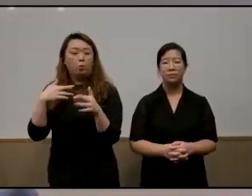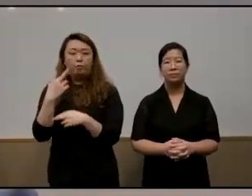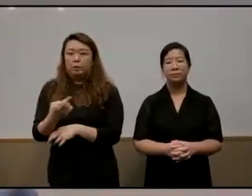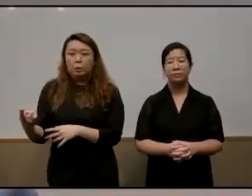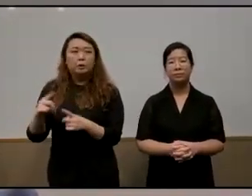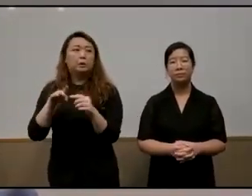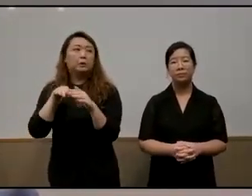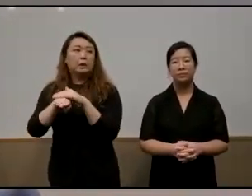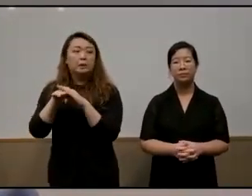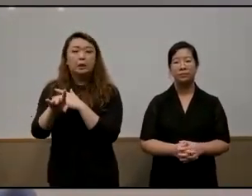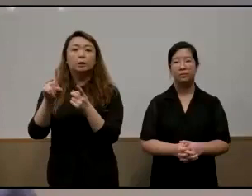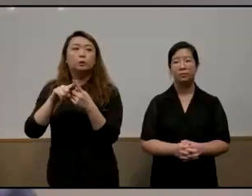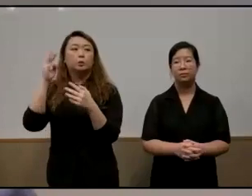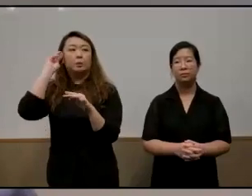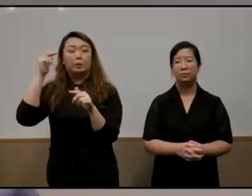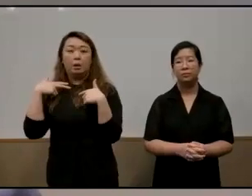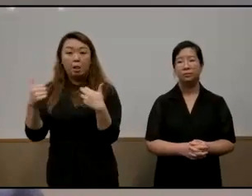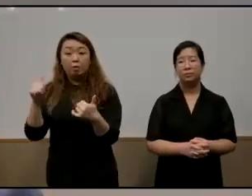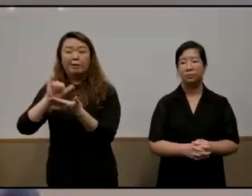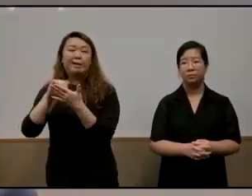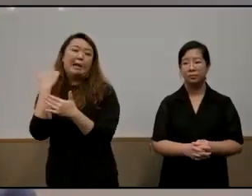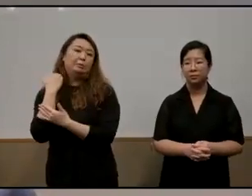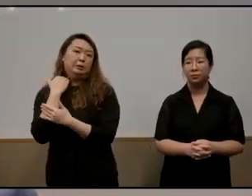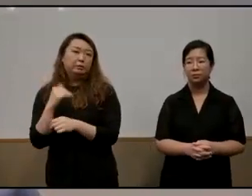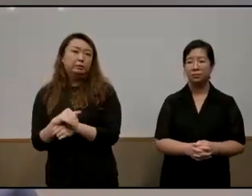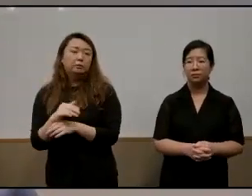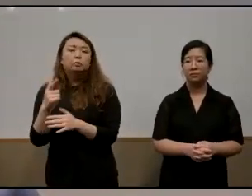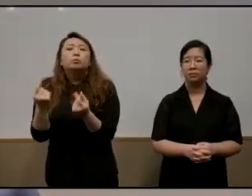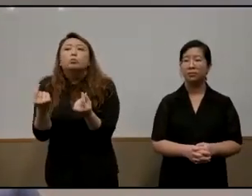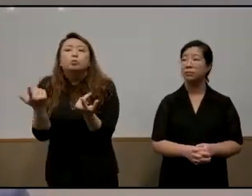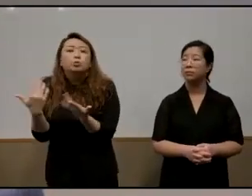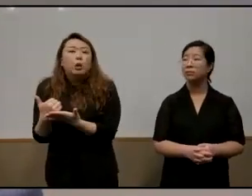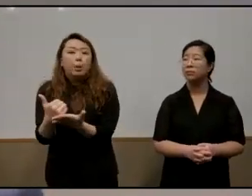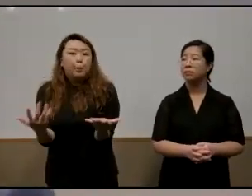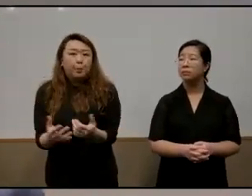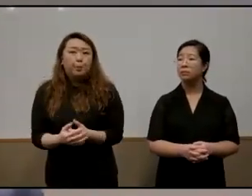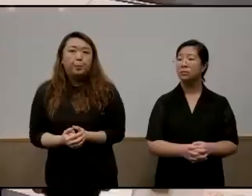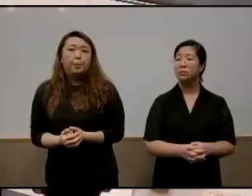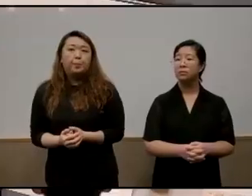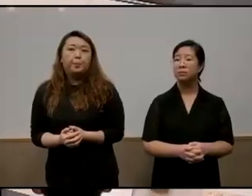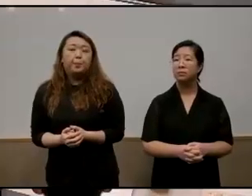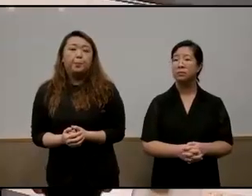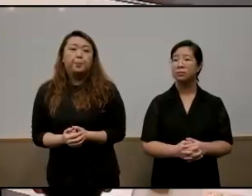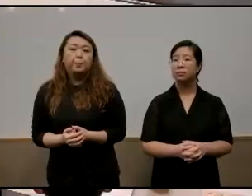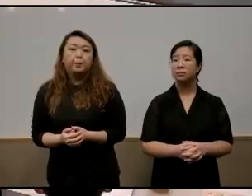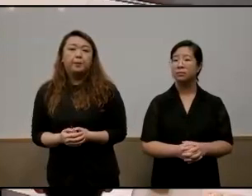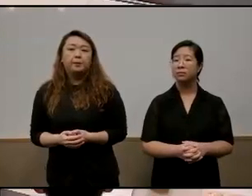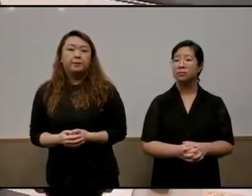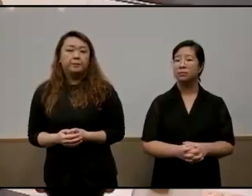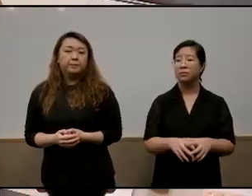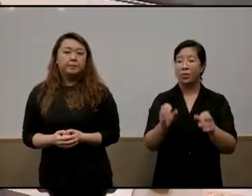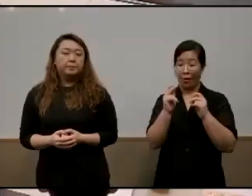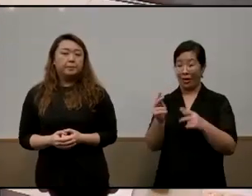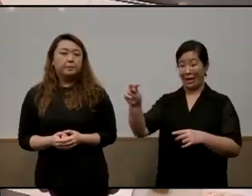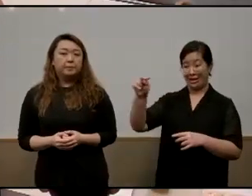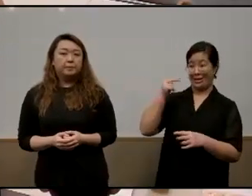access to mental health is very costly in singapore what more can we do to help them okay you're looking at me